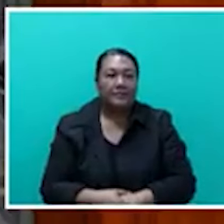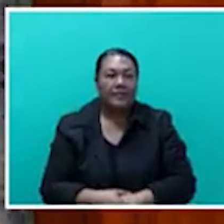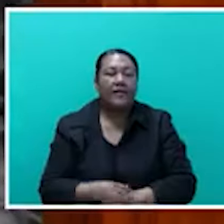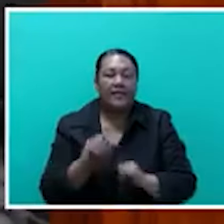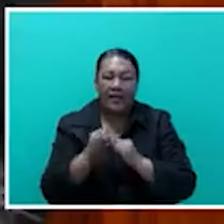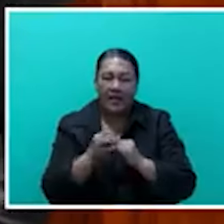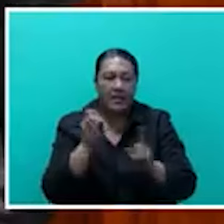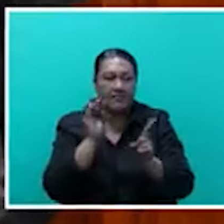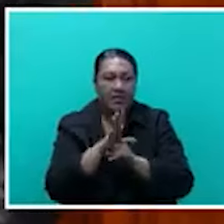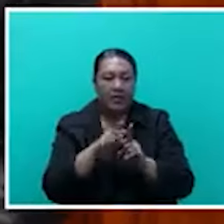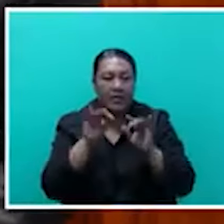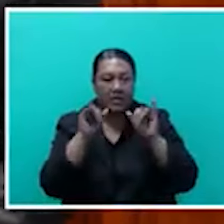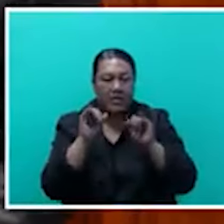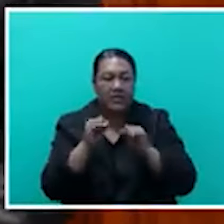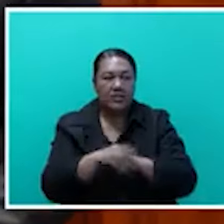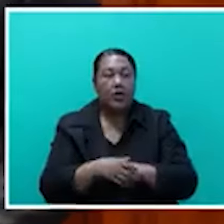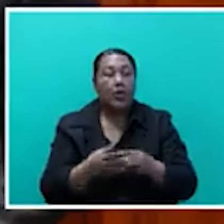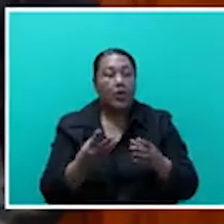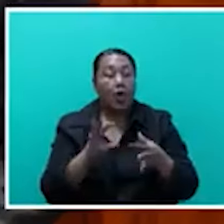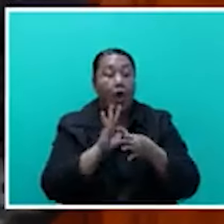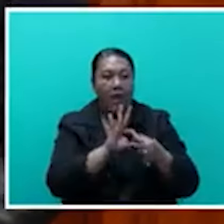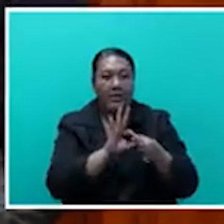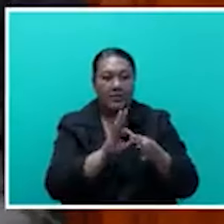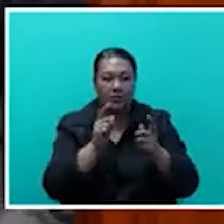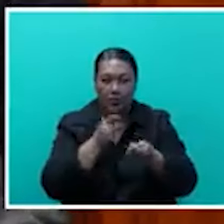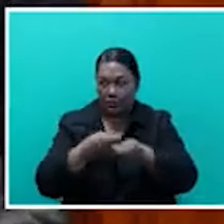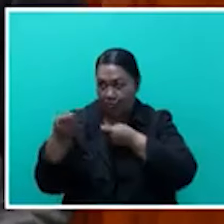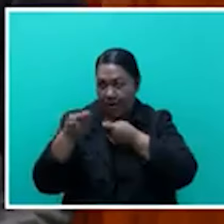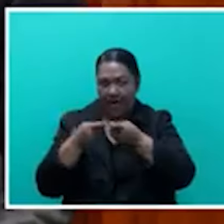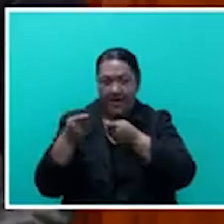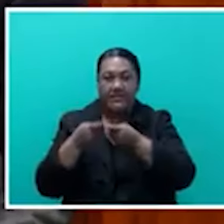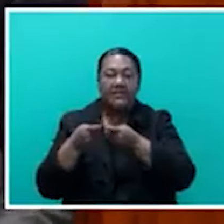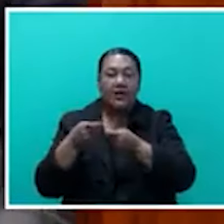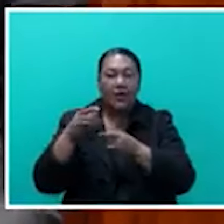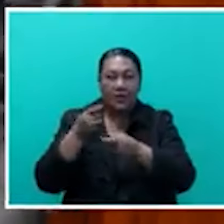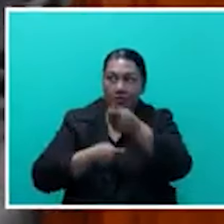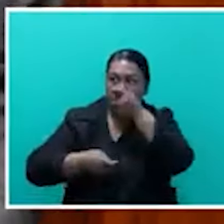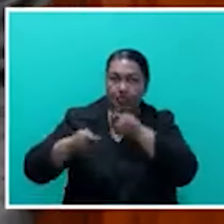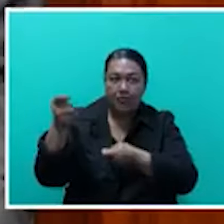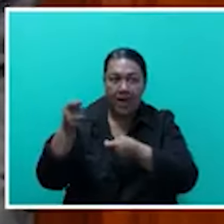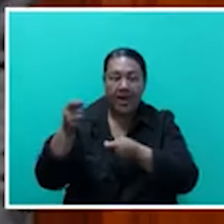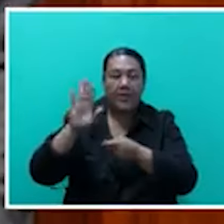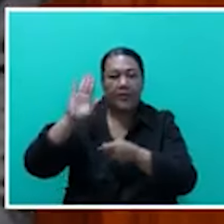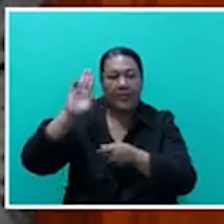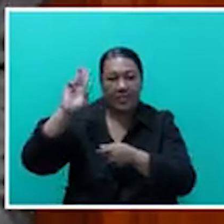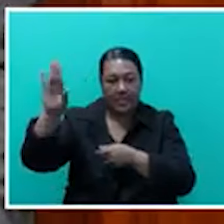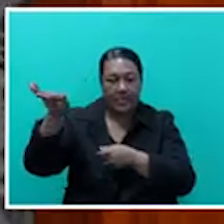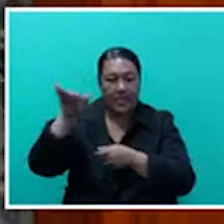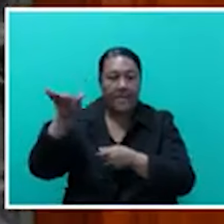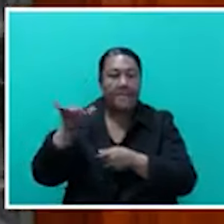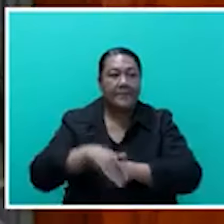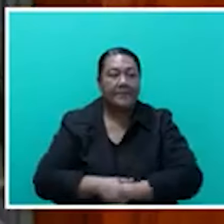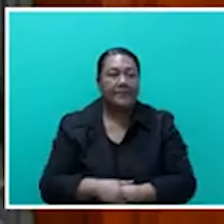would go hand in hand with our trade with them. In terms of the rest of North America, Honourable Speaker, the trade that actually happens,